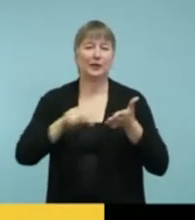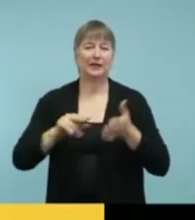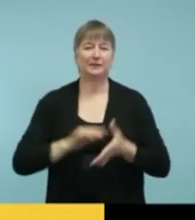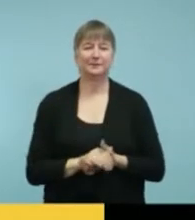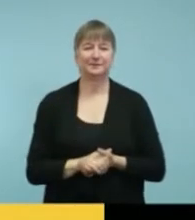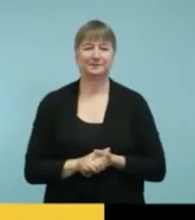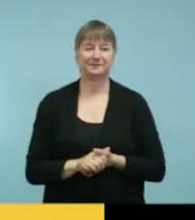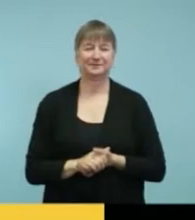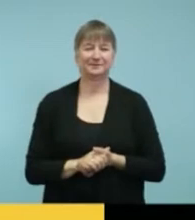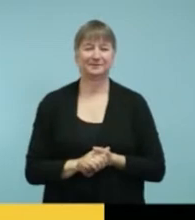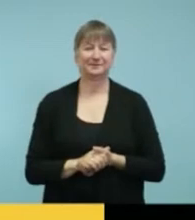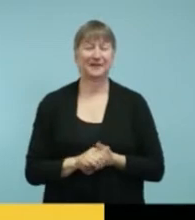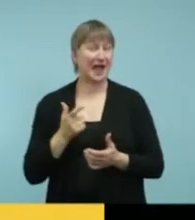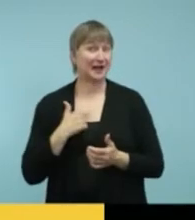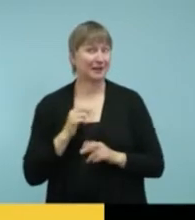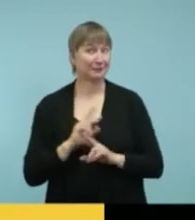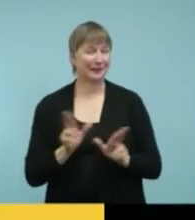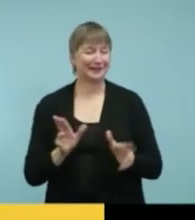And I am ready.